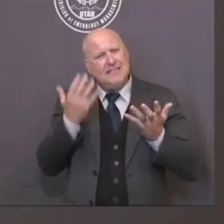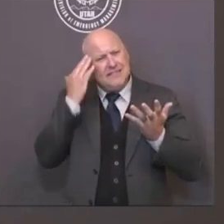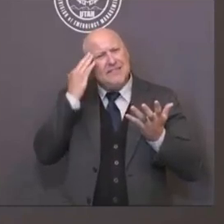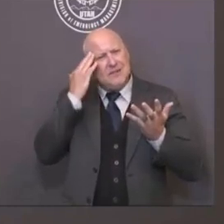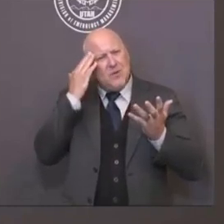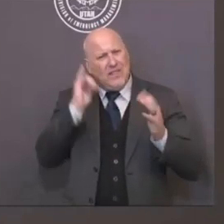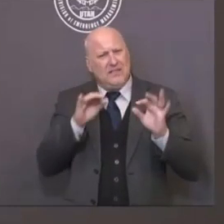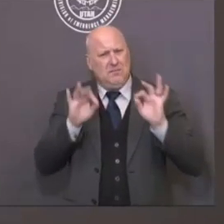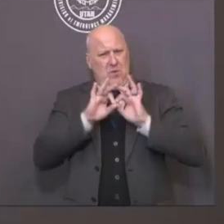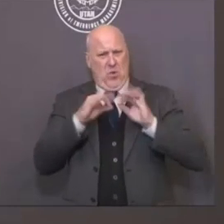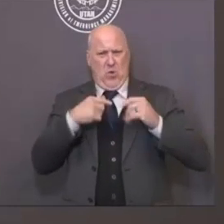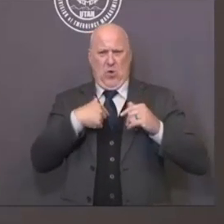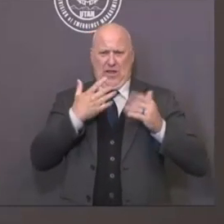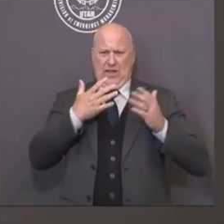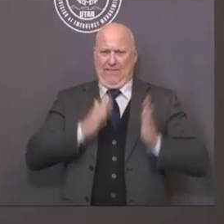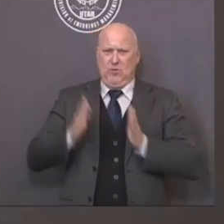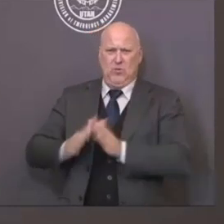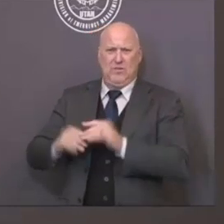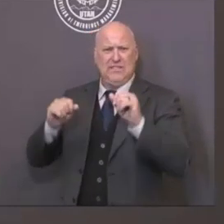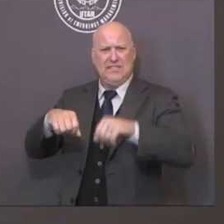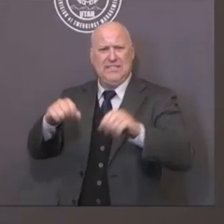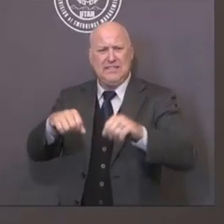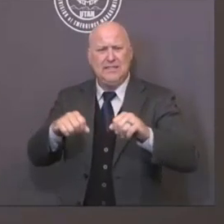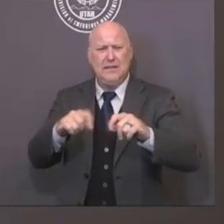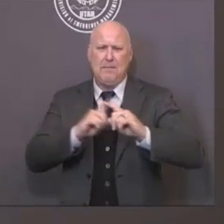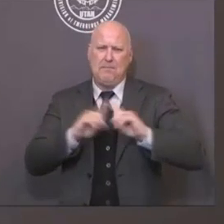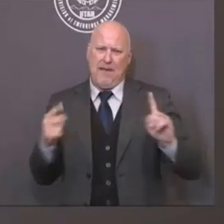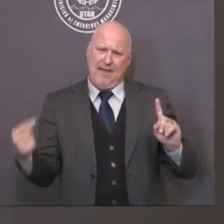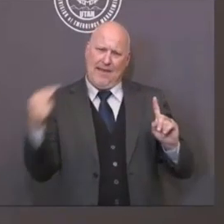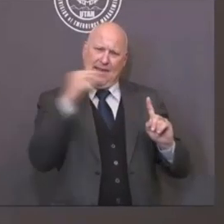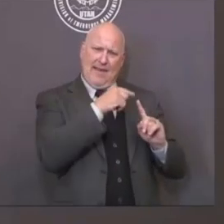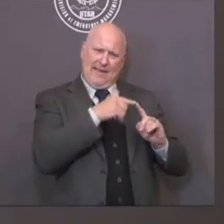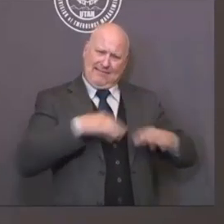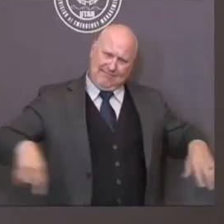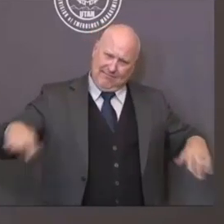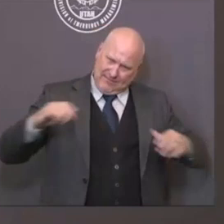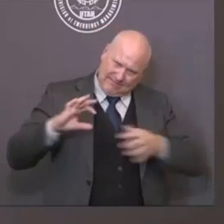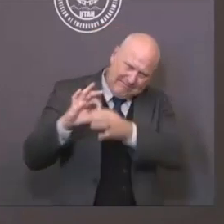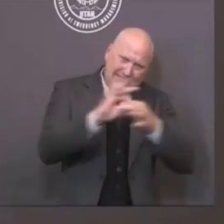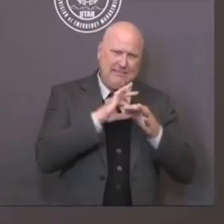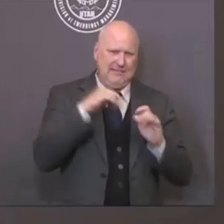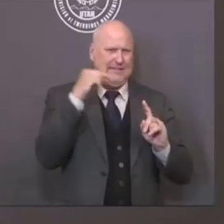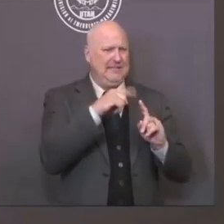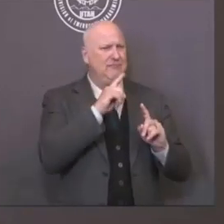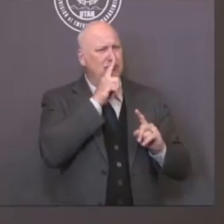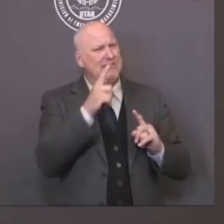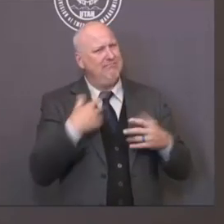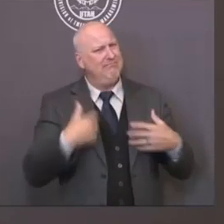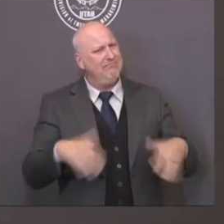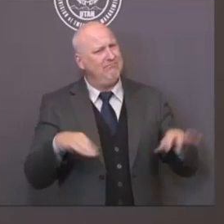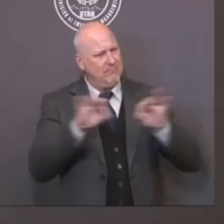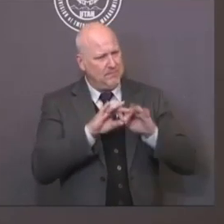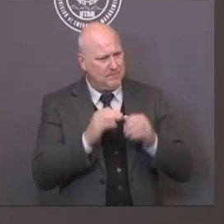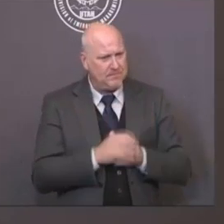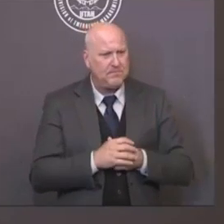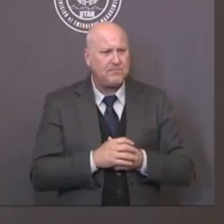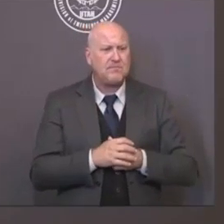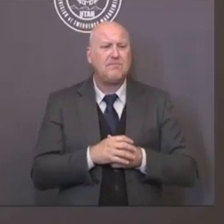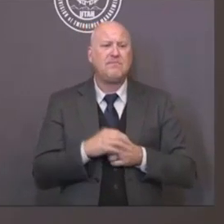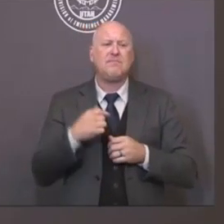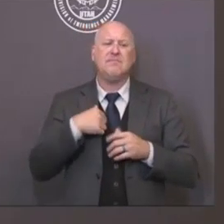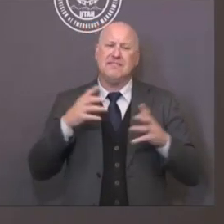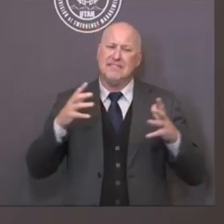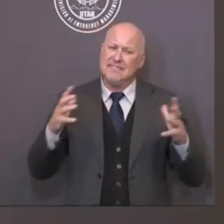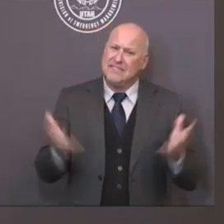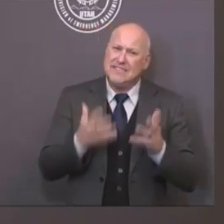joined together at the hip. We need to stay safe to stay open, stay safe to hopefully corral the